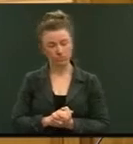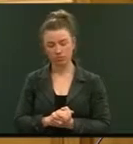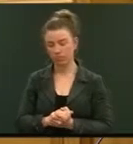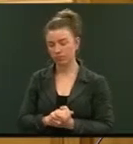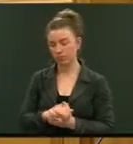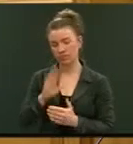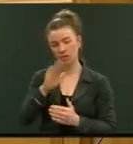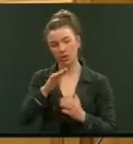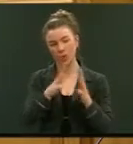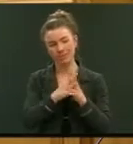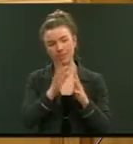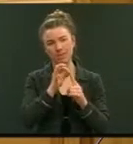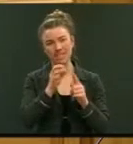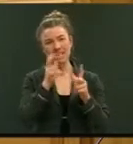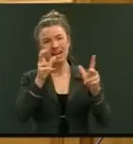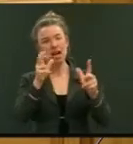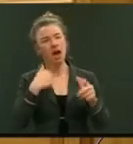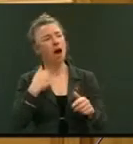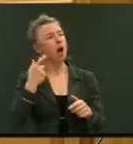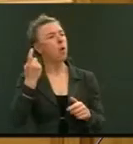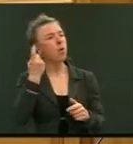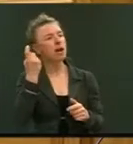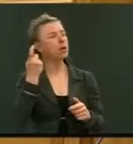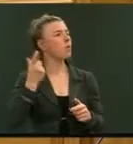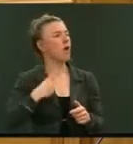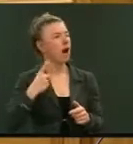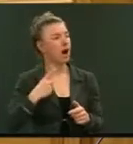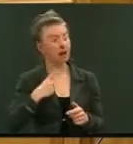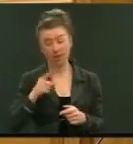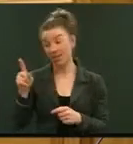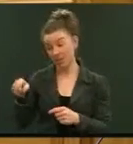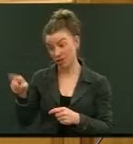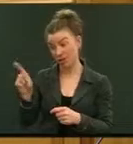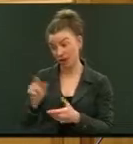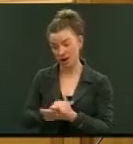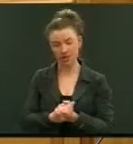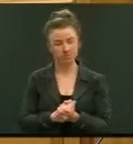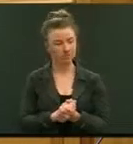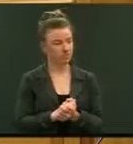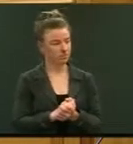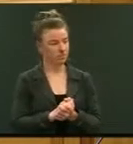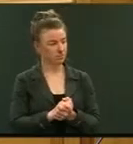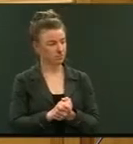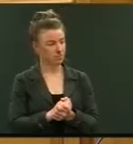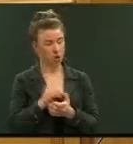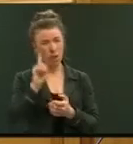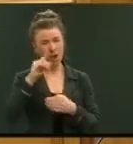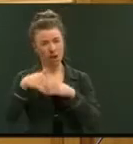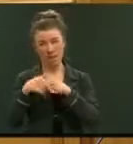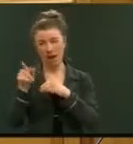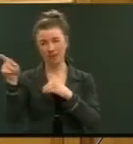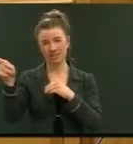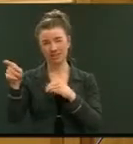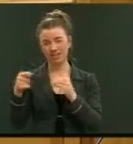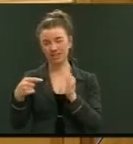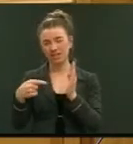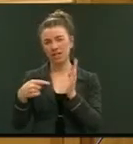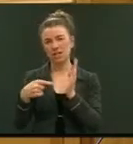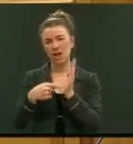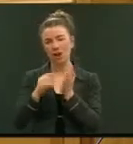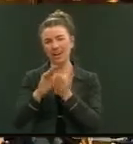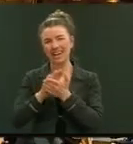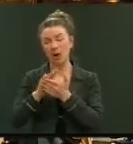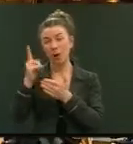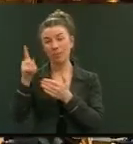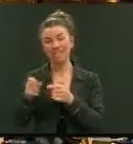Winston Peters shouted out, I wonder why? That's right. And is that any less offensive, sir, than pick up the smoking gun on your way out?